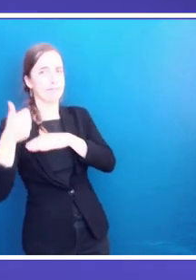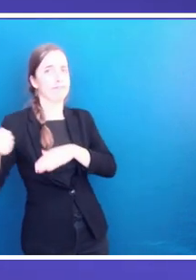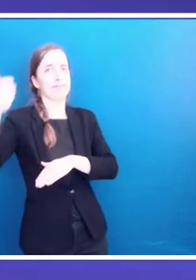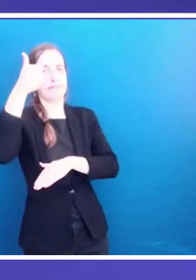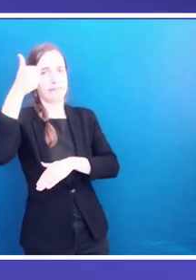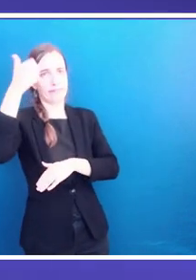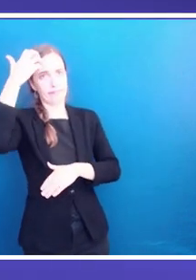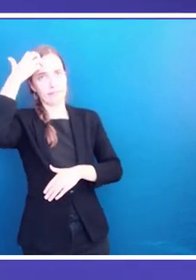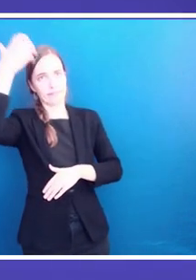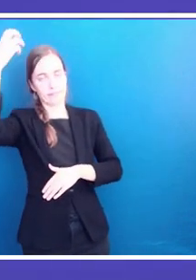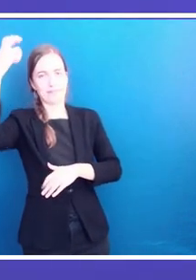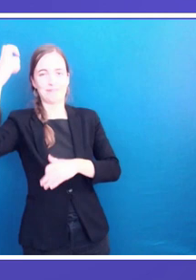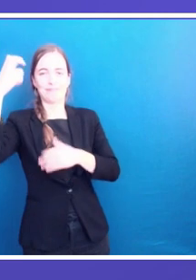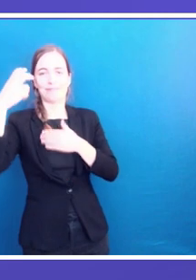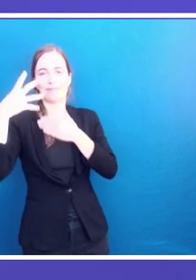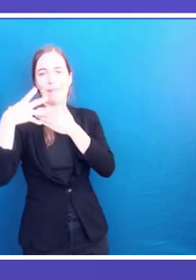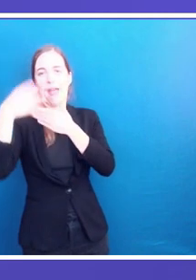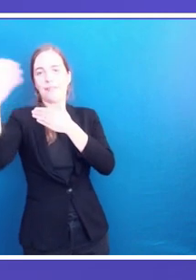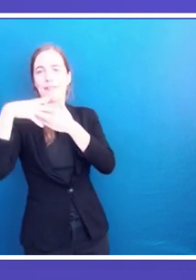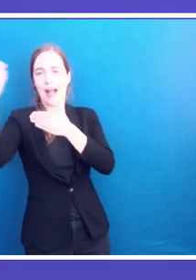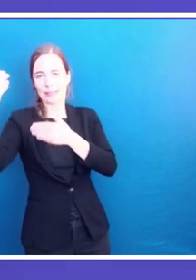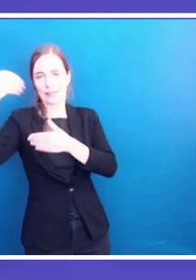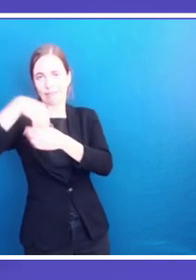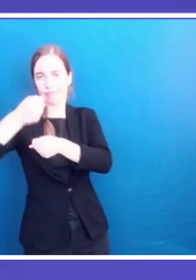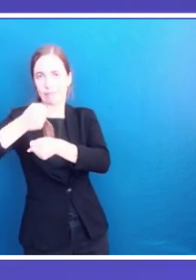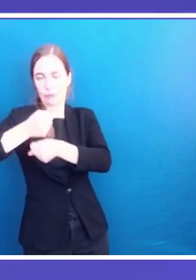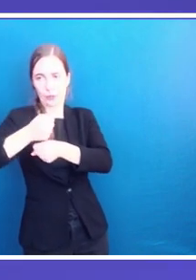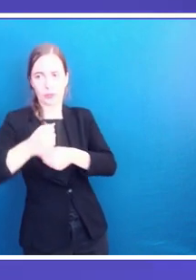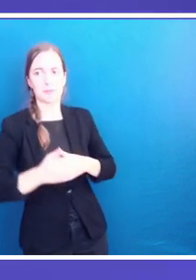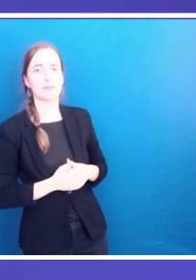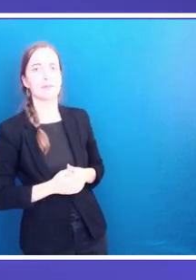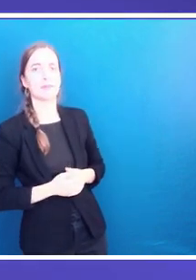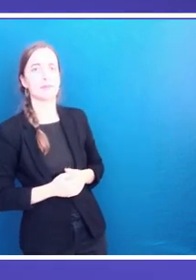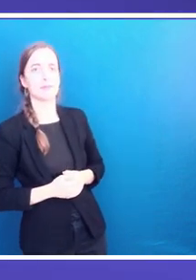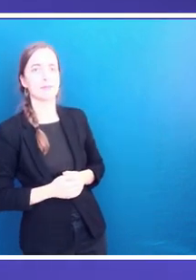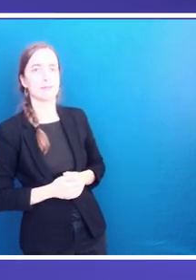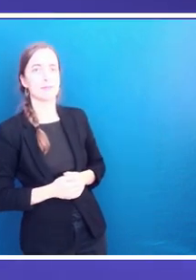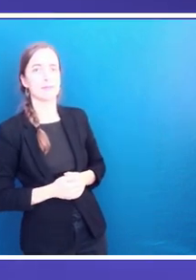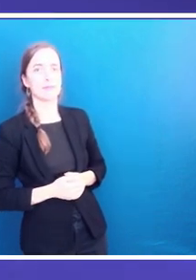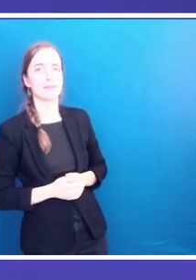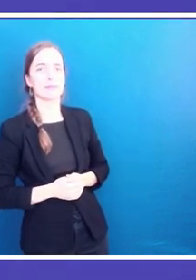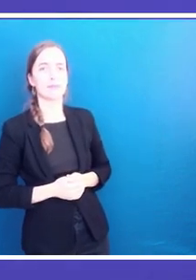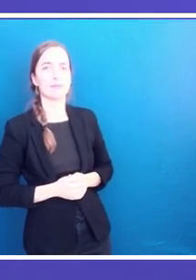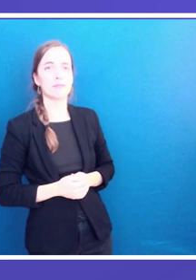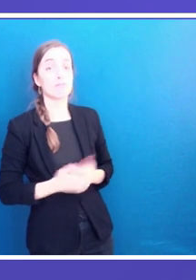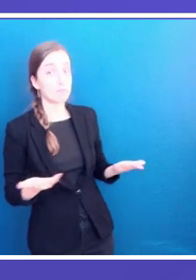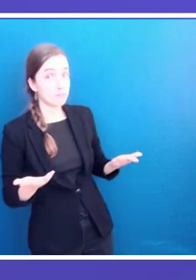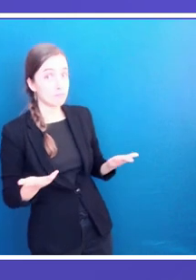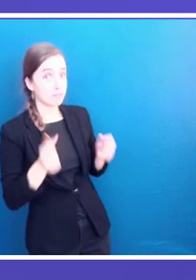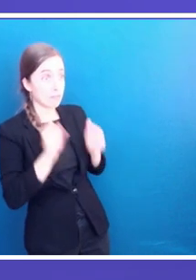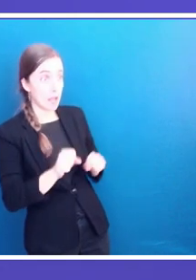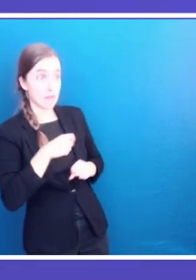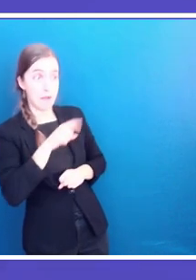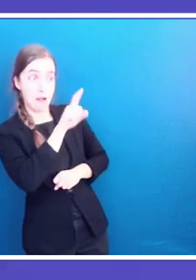question in addition to the following question. What are the actions that the